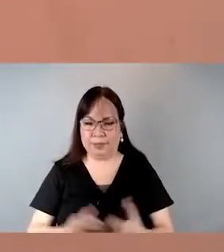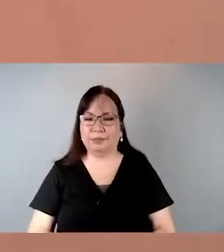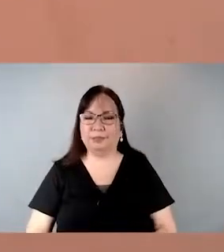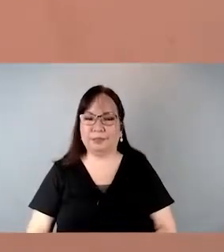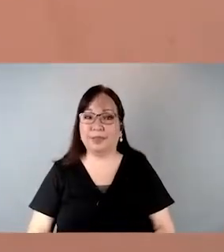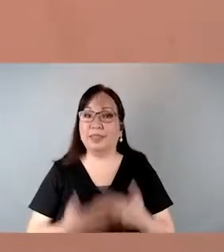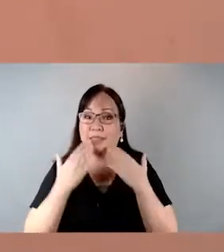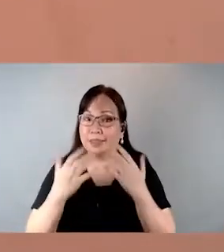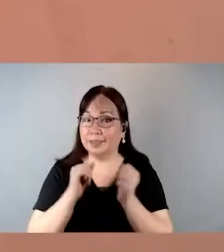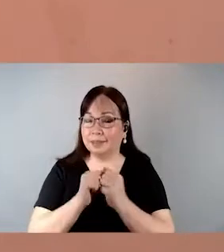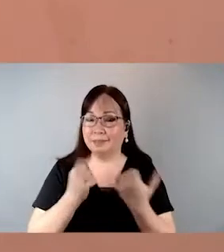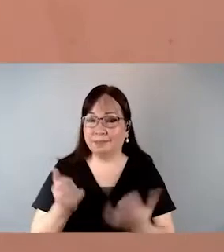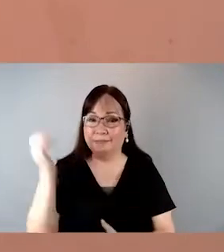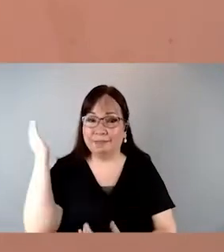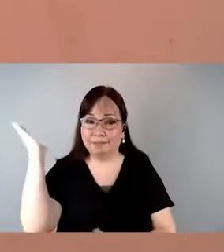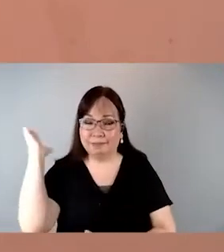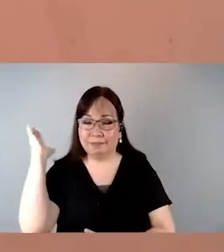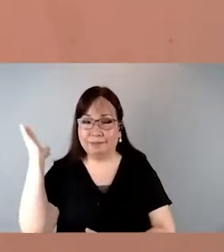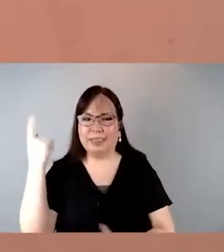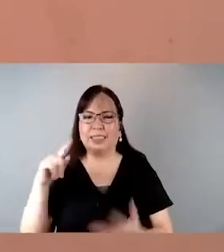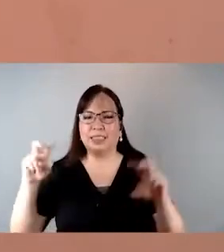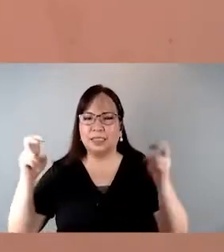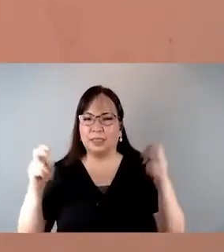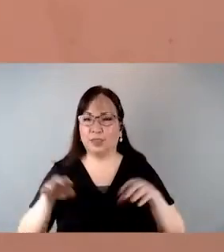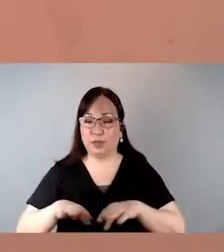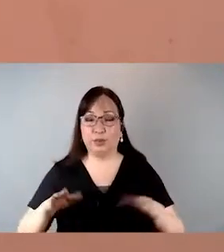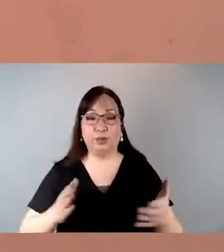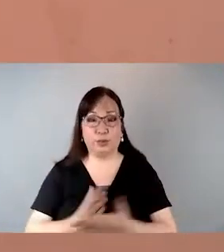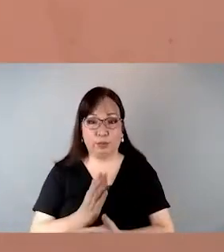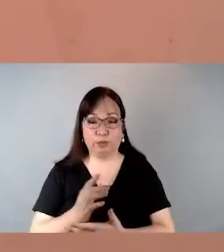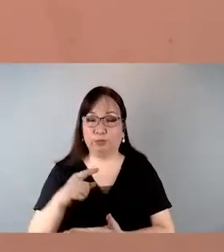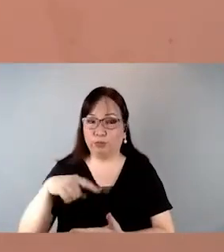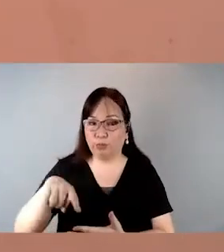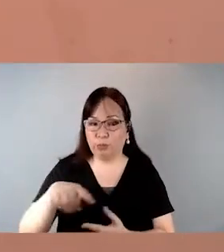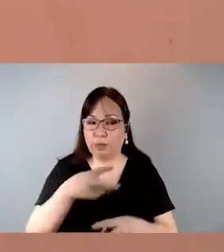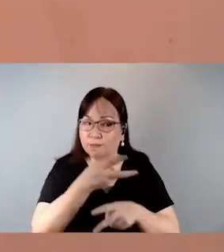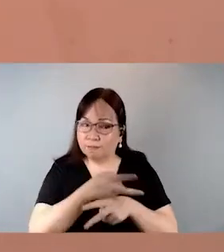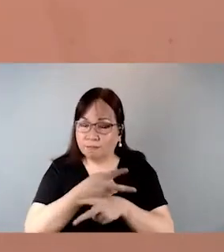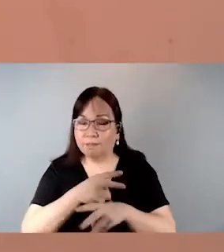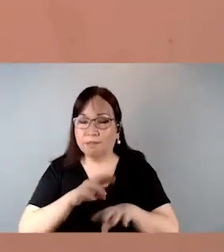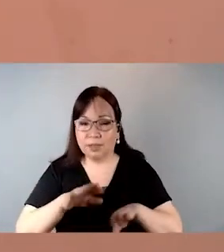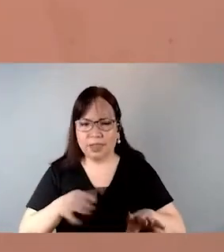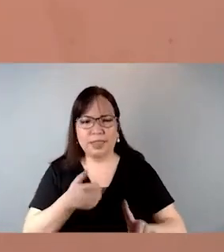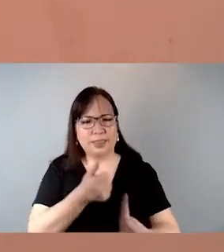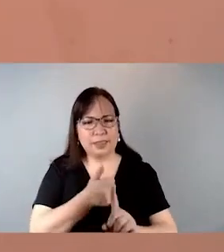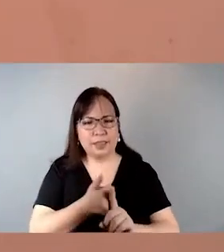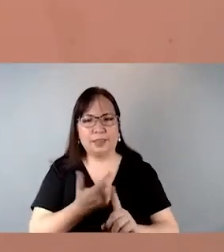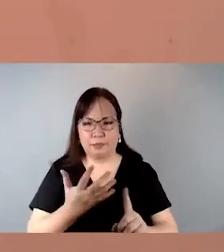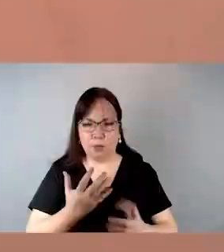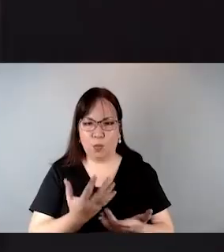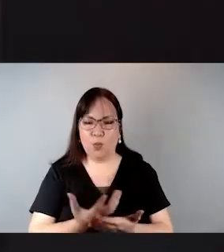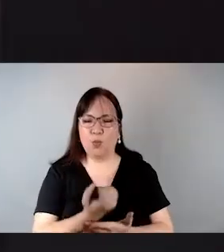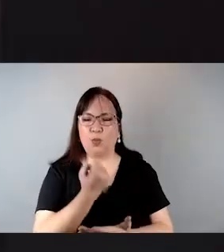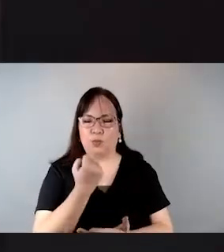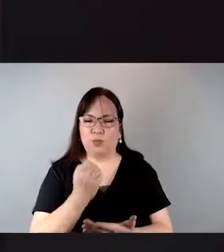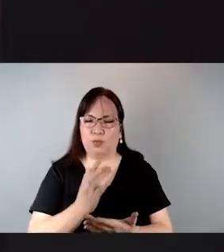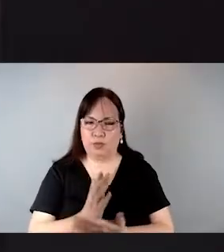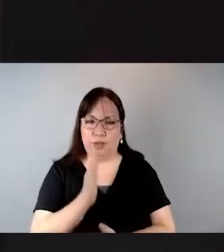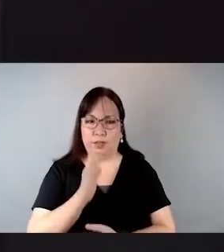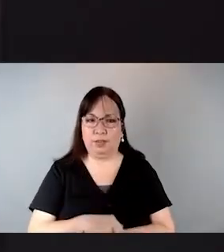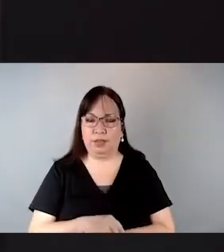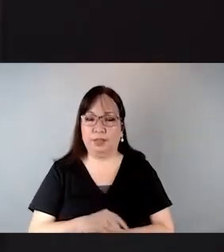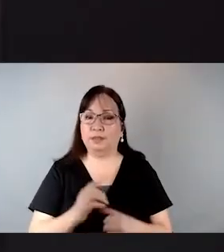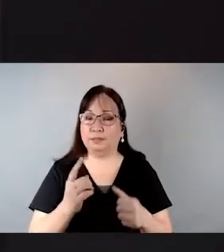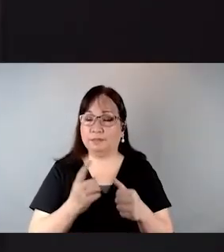me in today's lecture entitled, Children's Rights, Treating Children as Rights Holders. We will